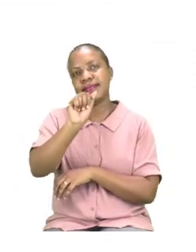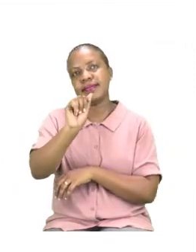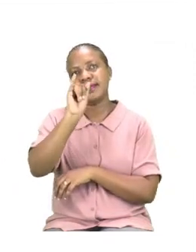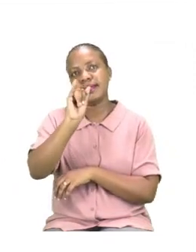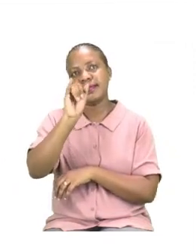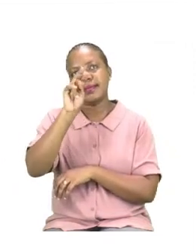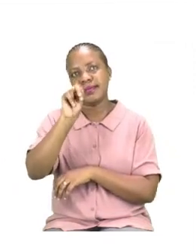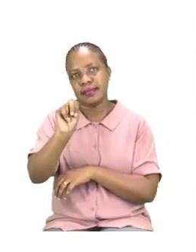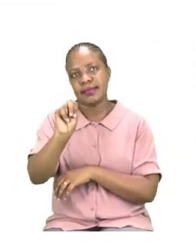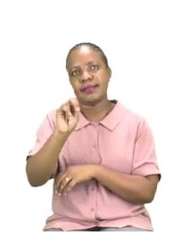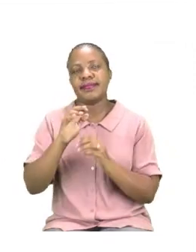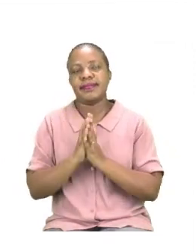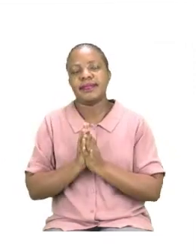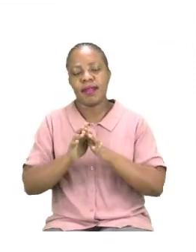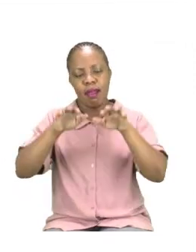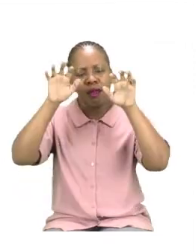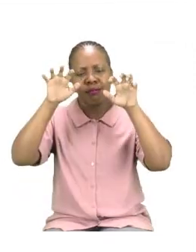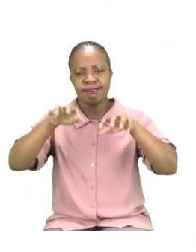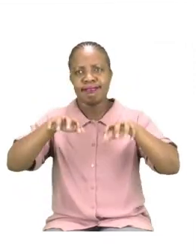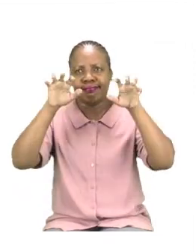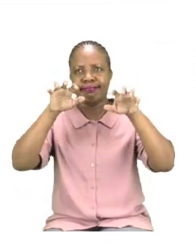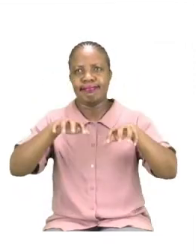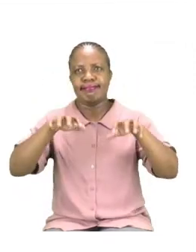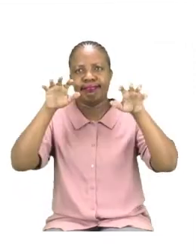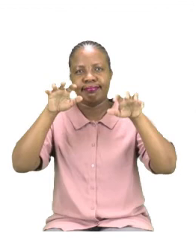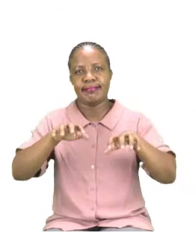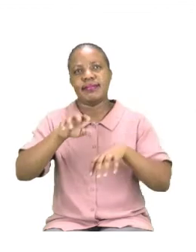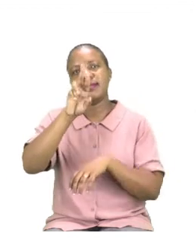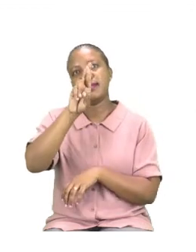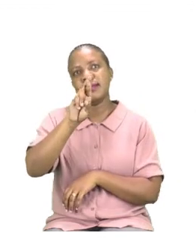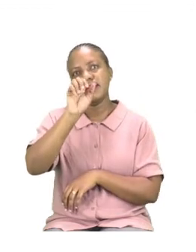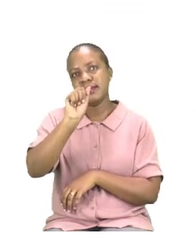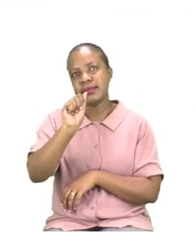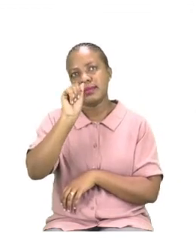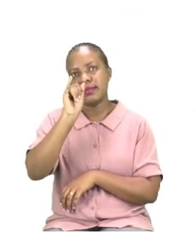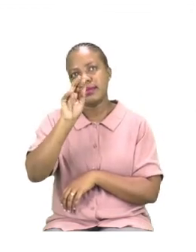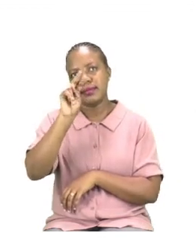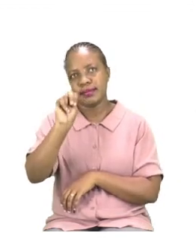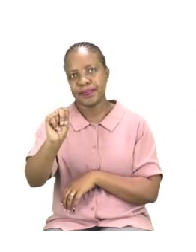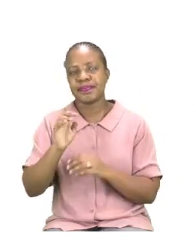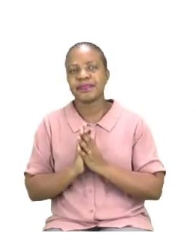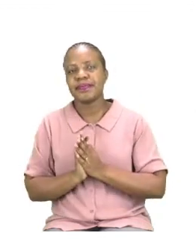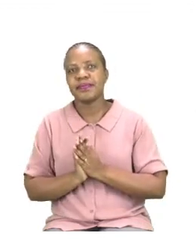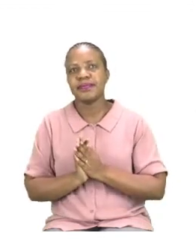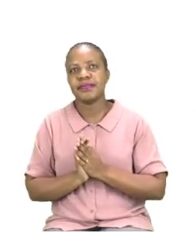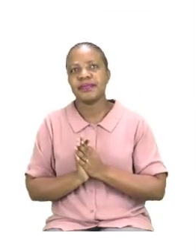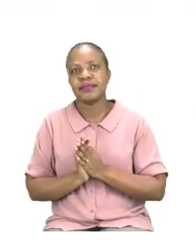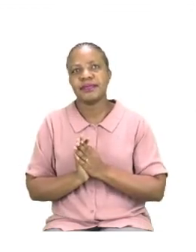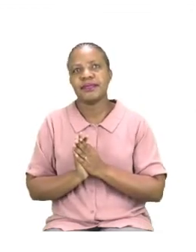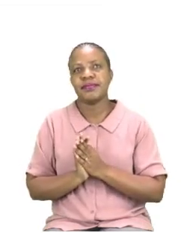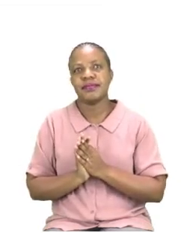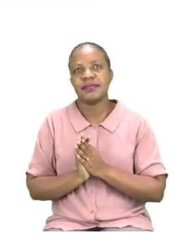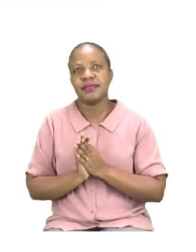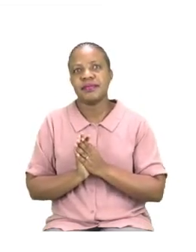Rain. us say rain. Very good. The next one that we have